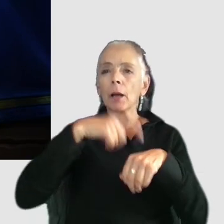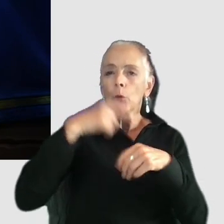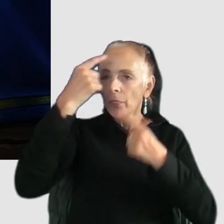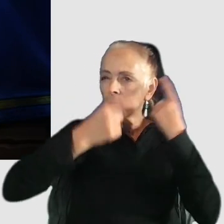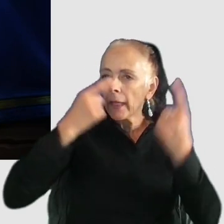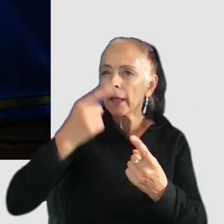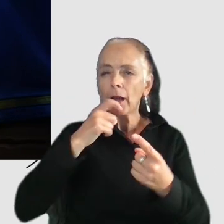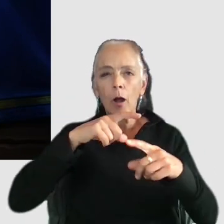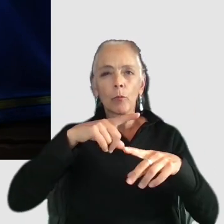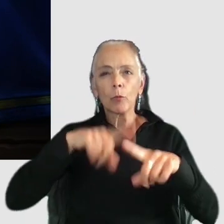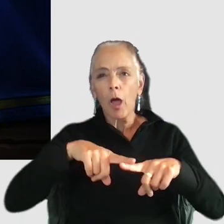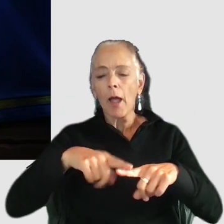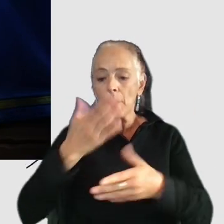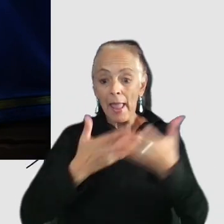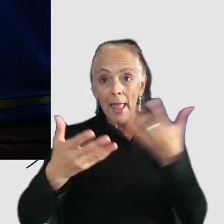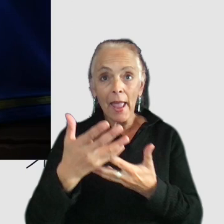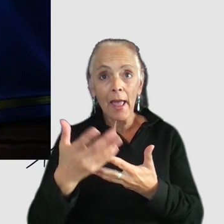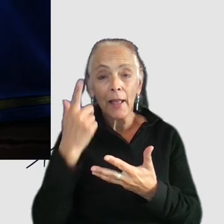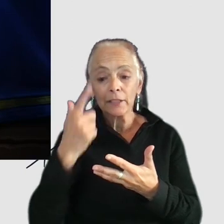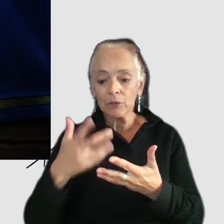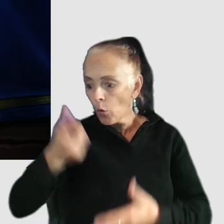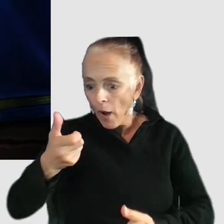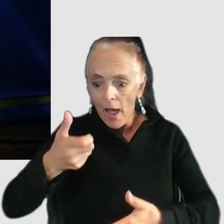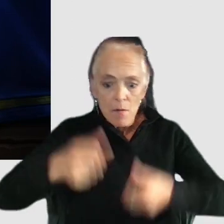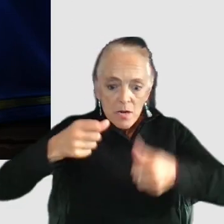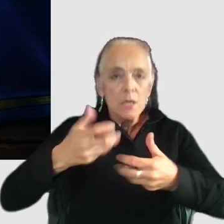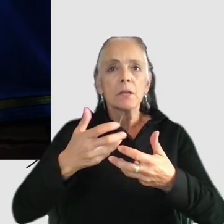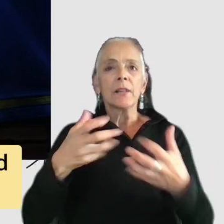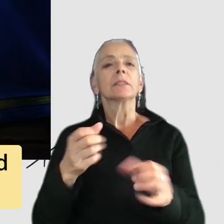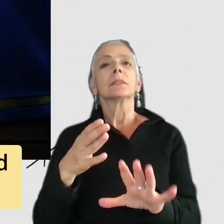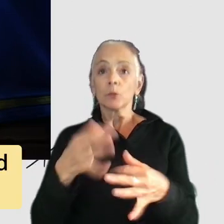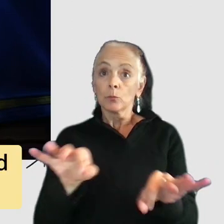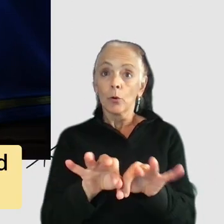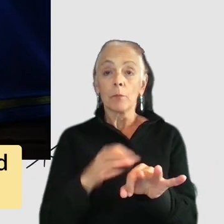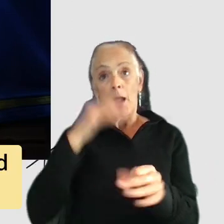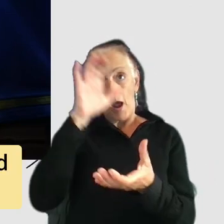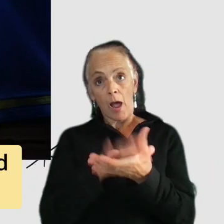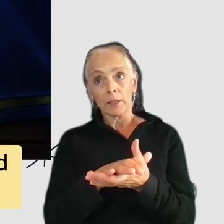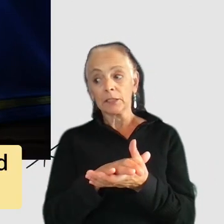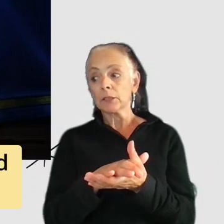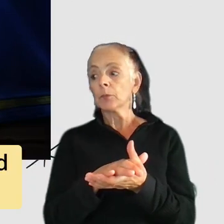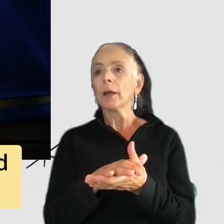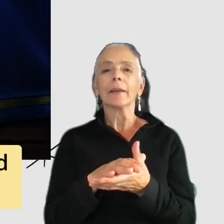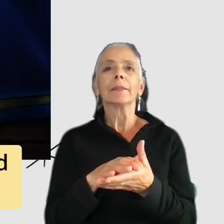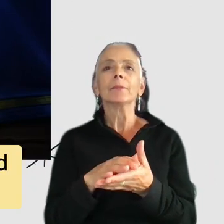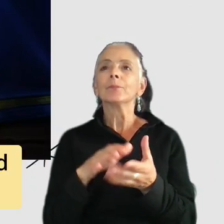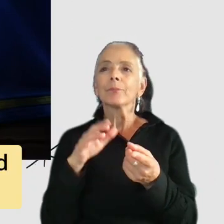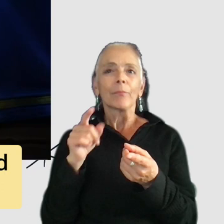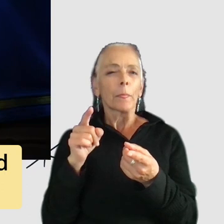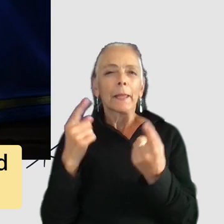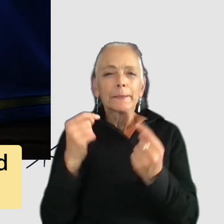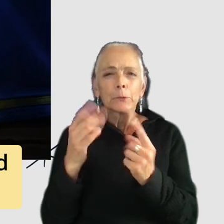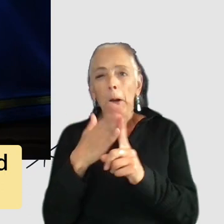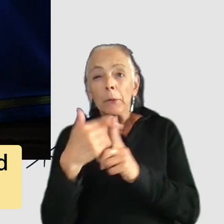relying on my hands to grab a controller and react quickly was really important. And my husband was a huge Magic the Gathering nerd and had tried to